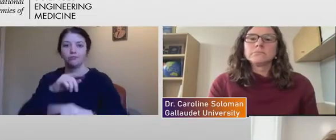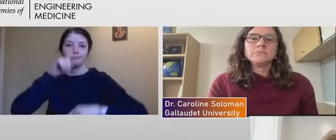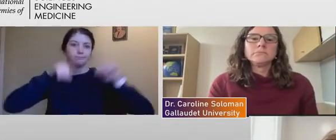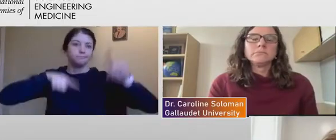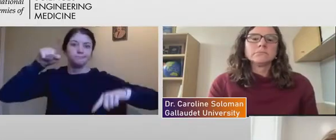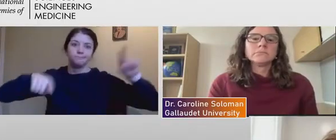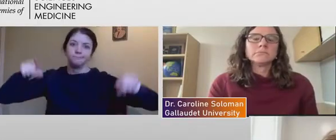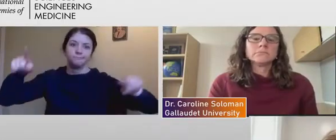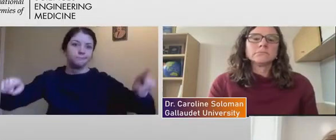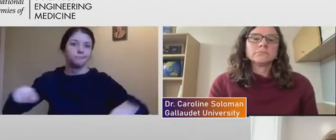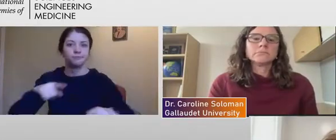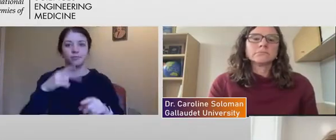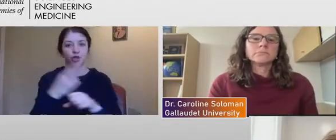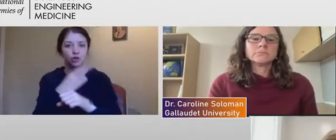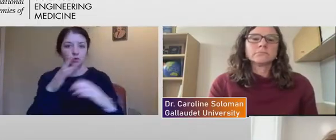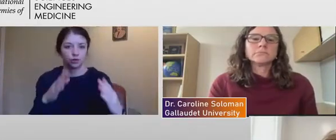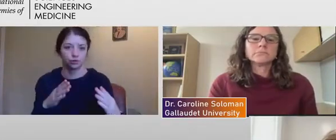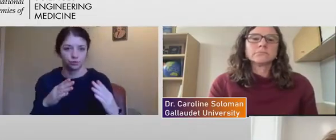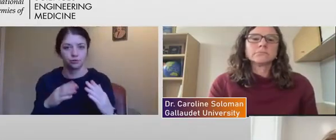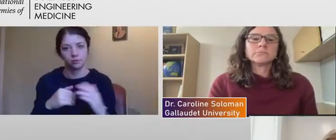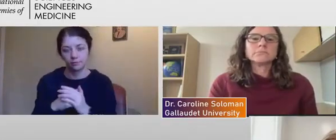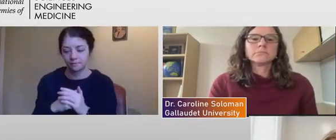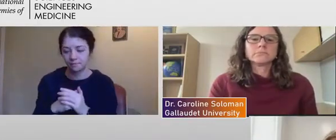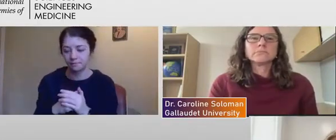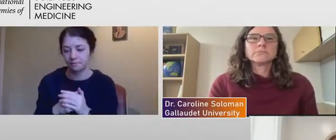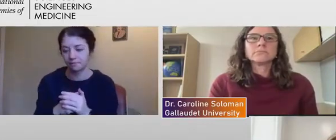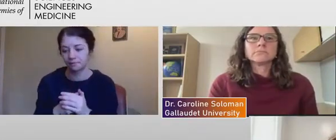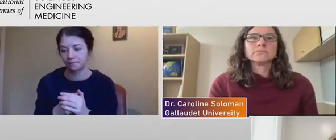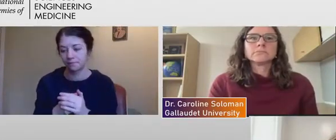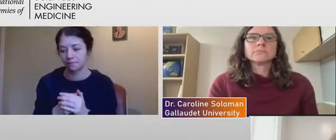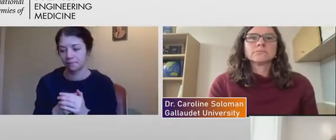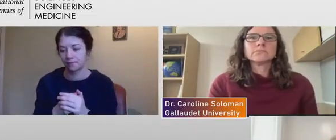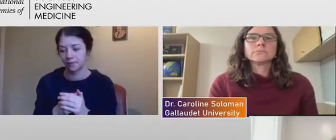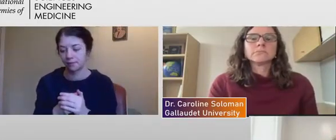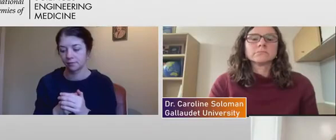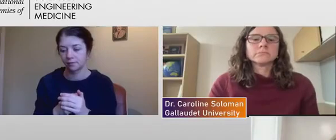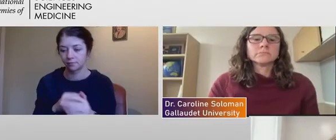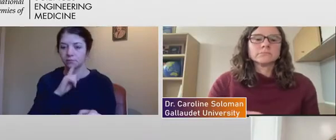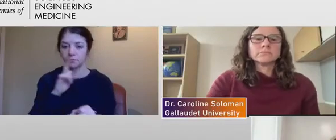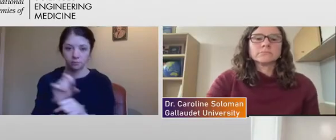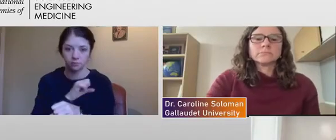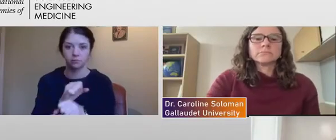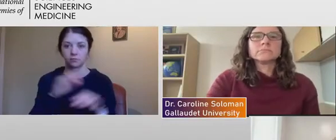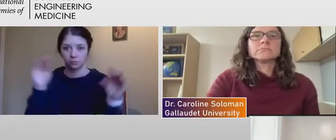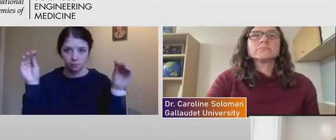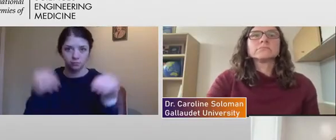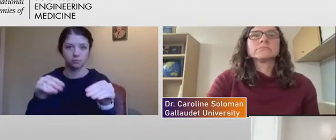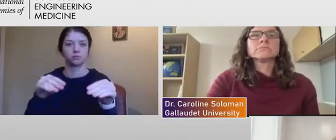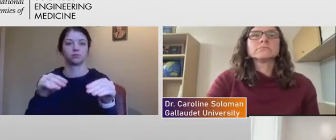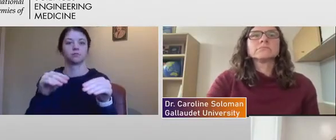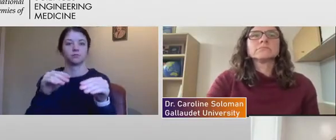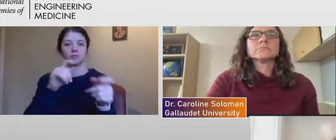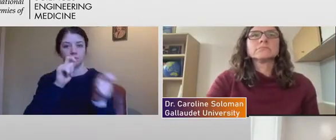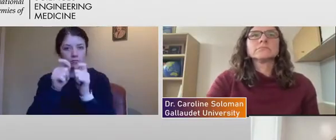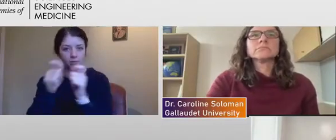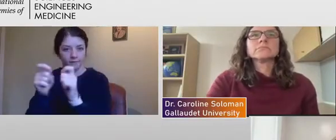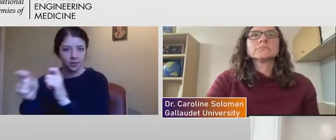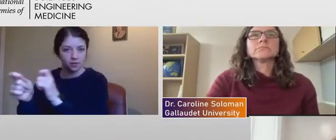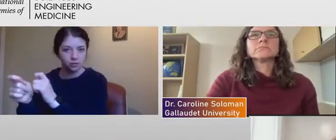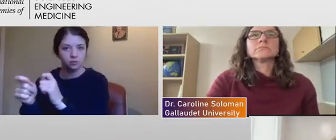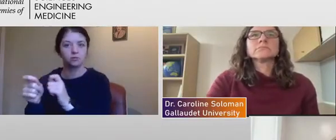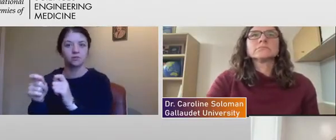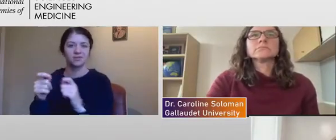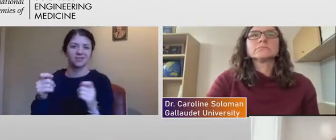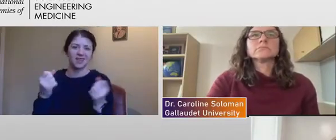users. And making the modifications is, you know, there's a lot of